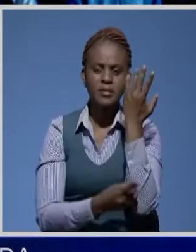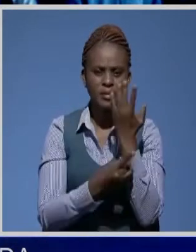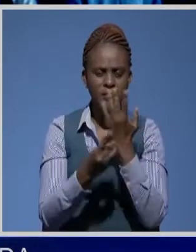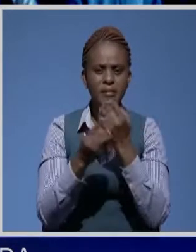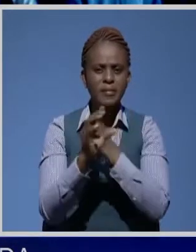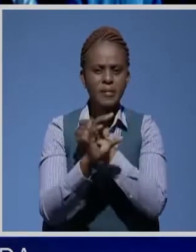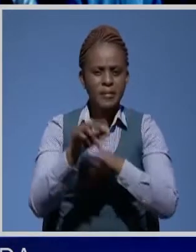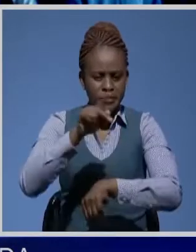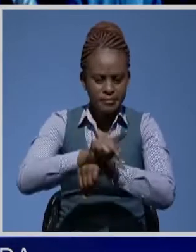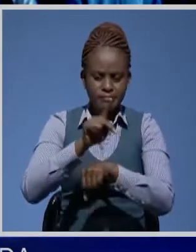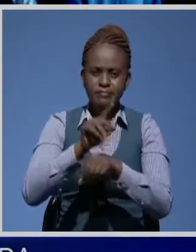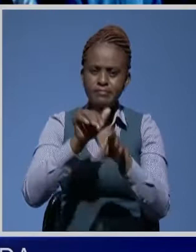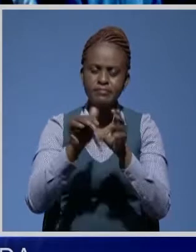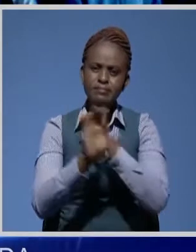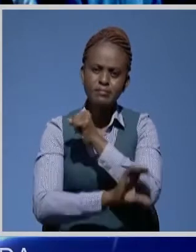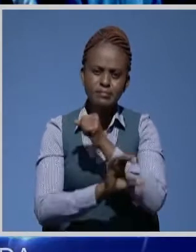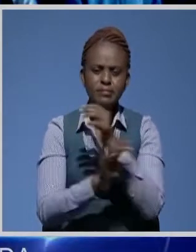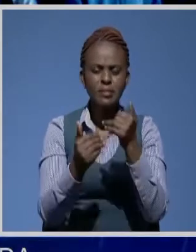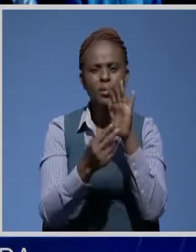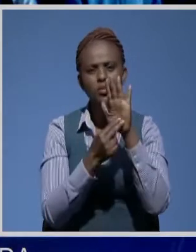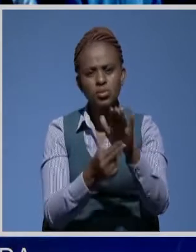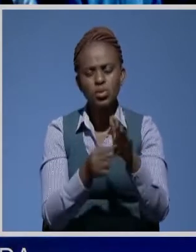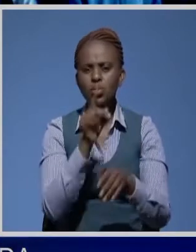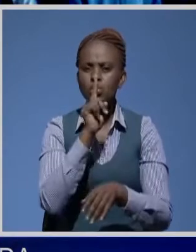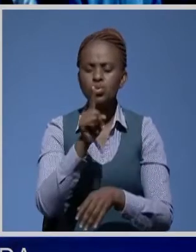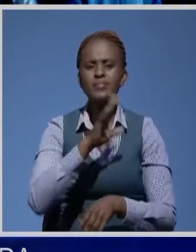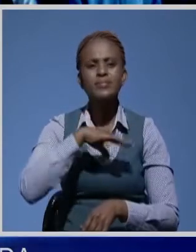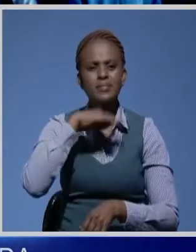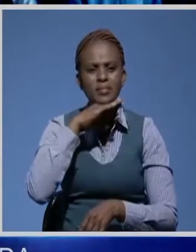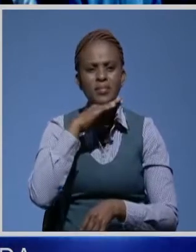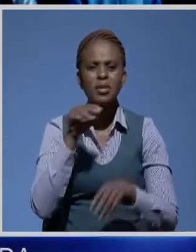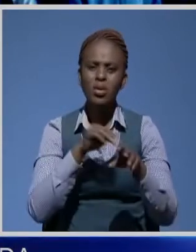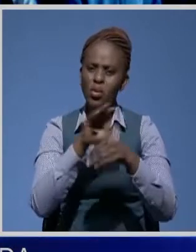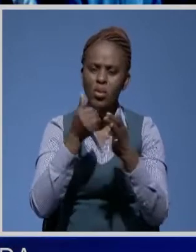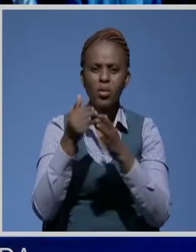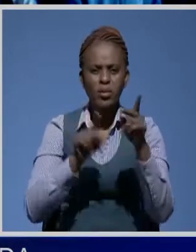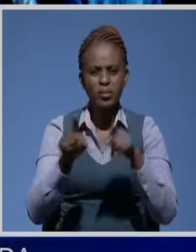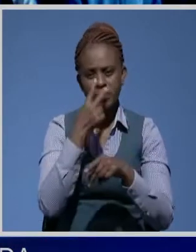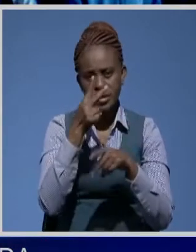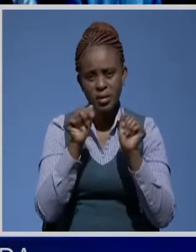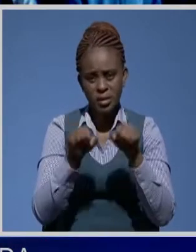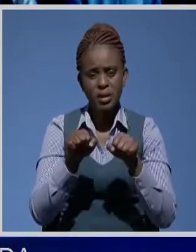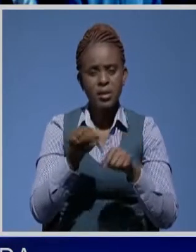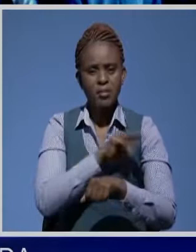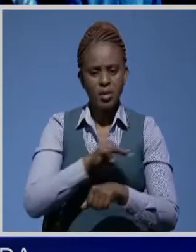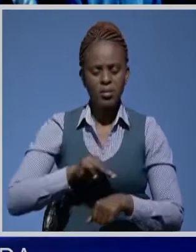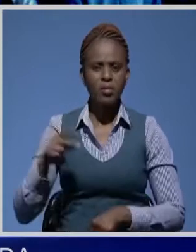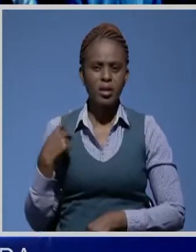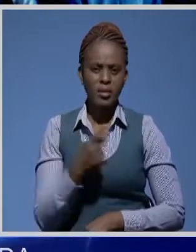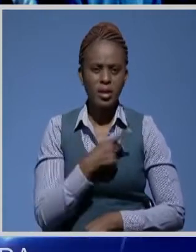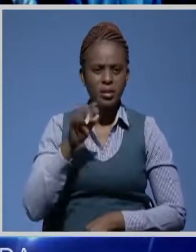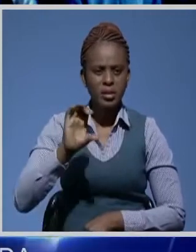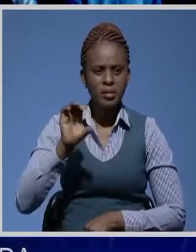backed on by government countrywide are testimony enough for all to see. He said this when Chongwe Member of Parliament